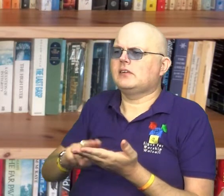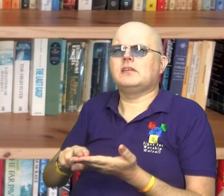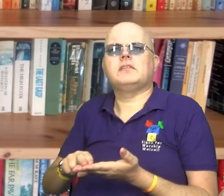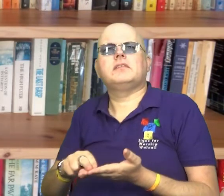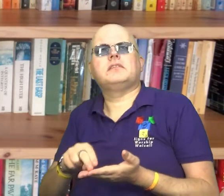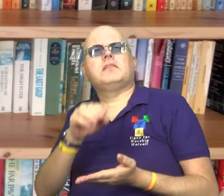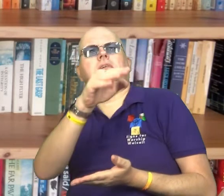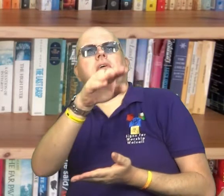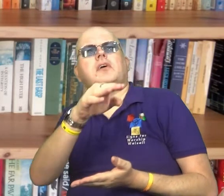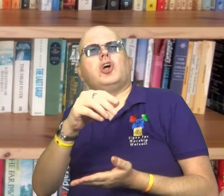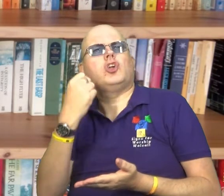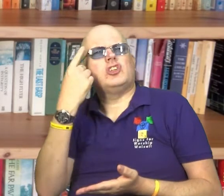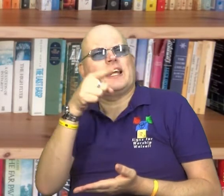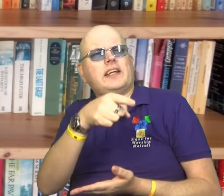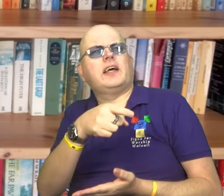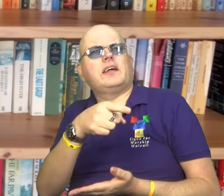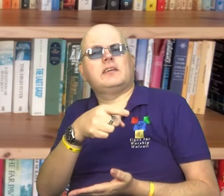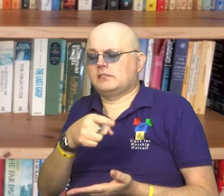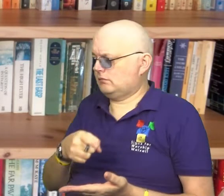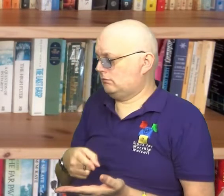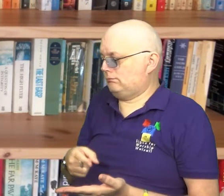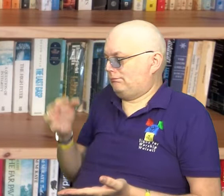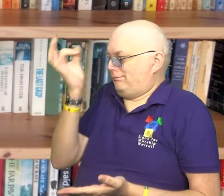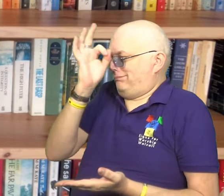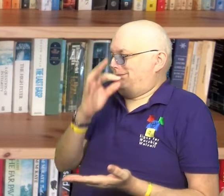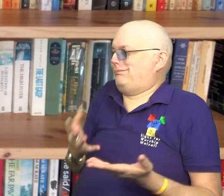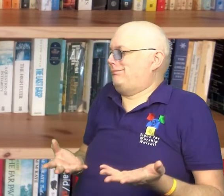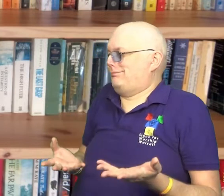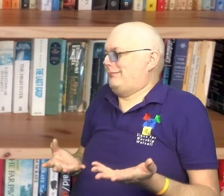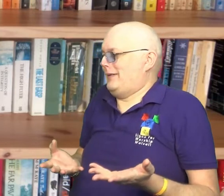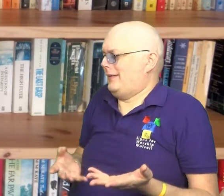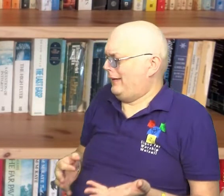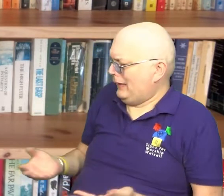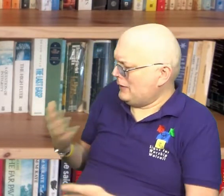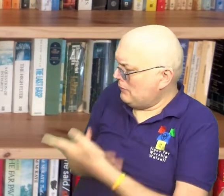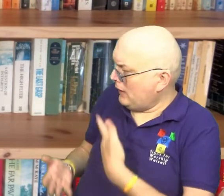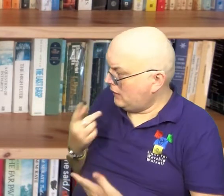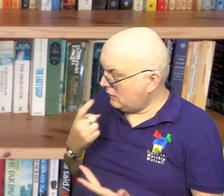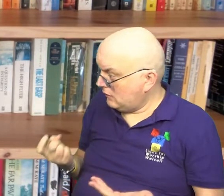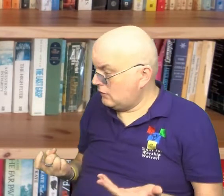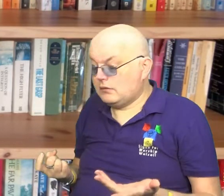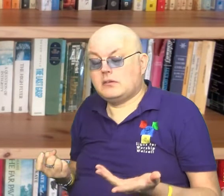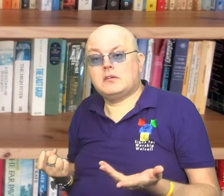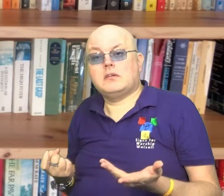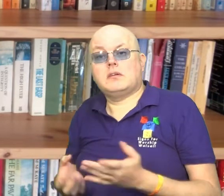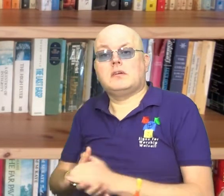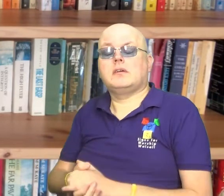Naturally, he asks the man if he understands what he's reading. The man says no. And he asks Philip to explain.